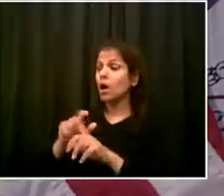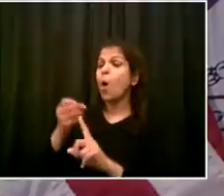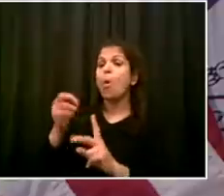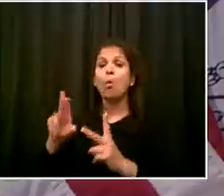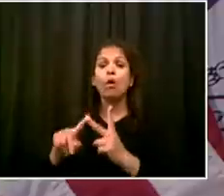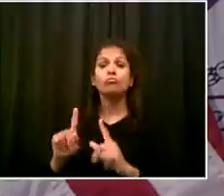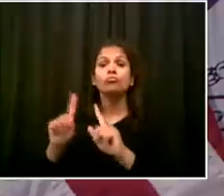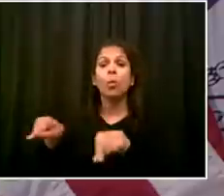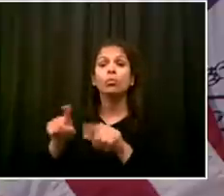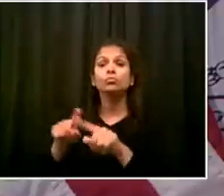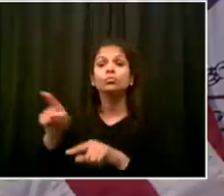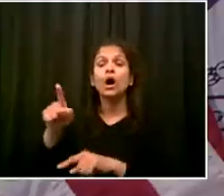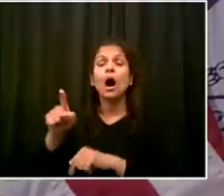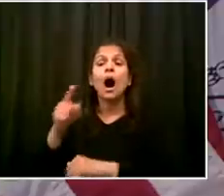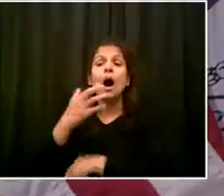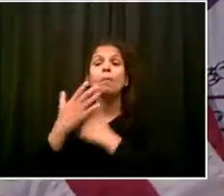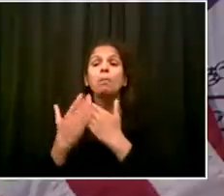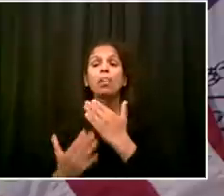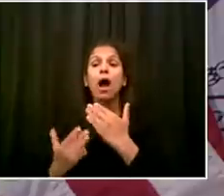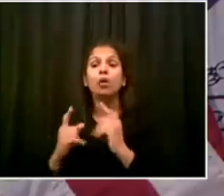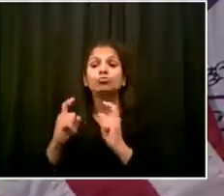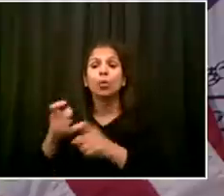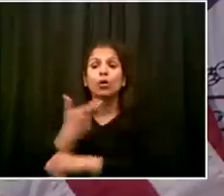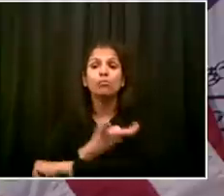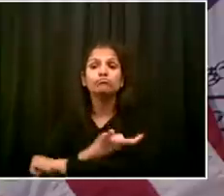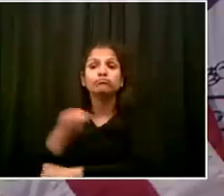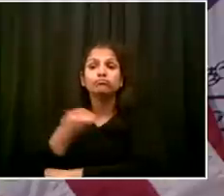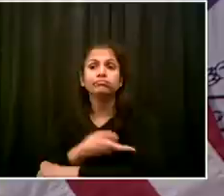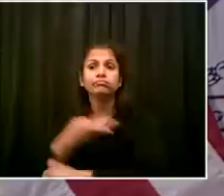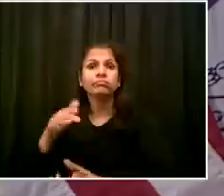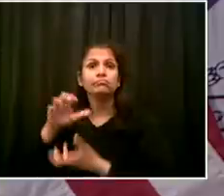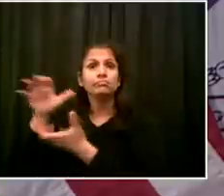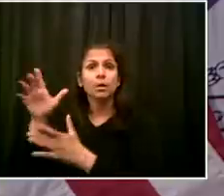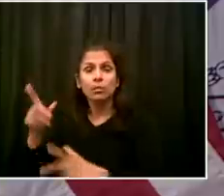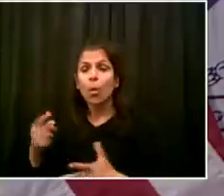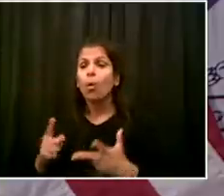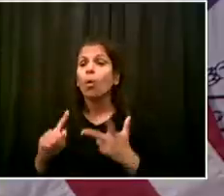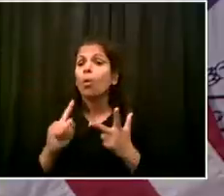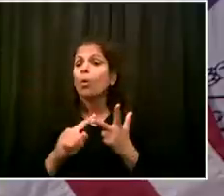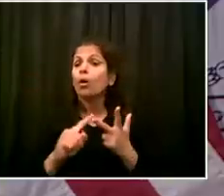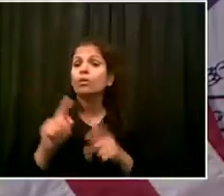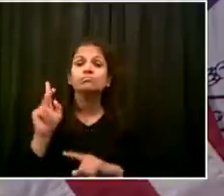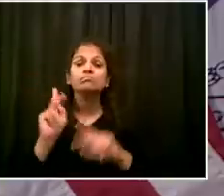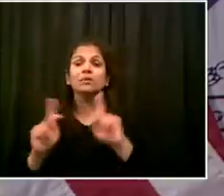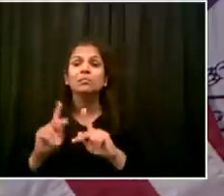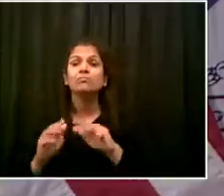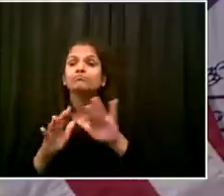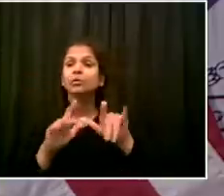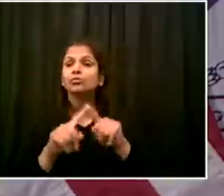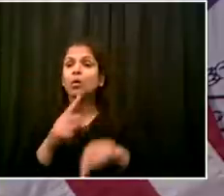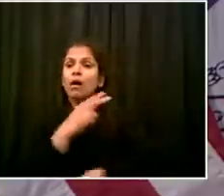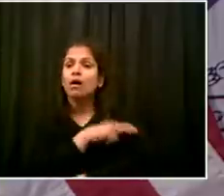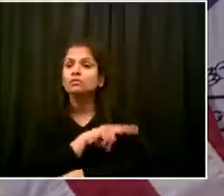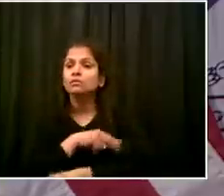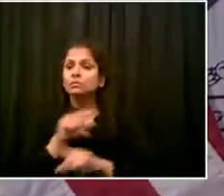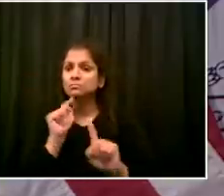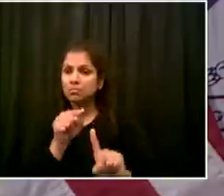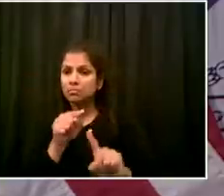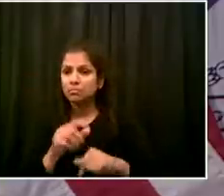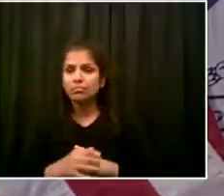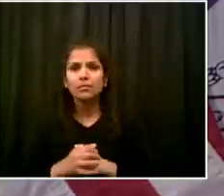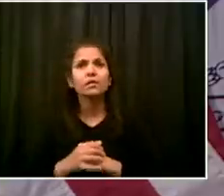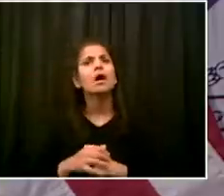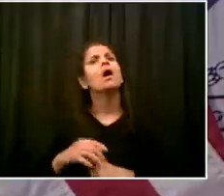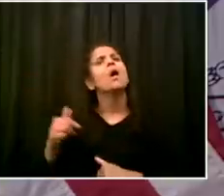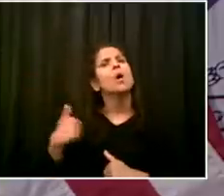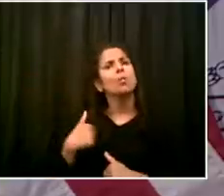gave the example yesterday, the vaccinations of children. We want people going out for that. So I do think, in fact, you know, think about that for a minute,